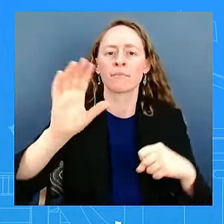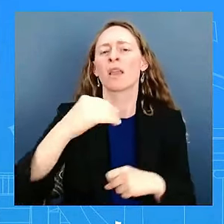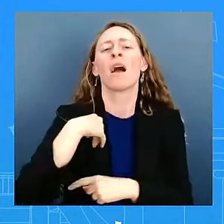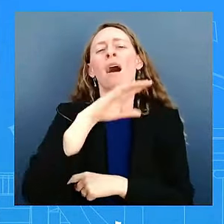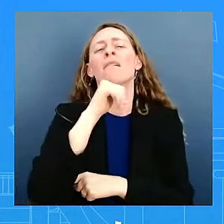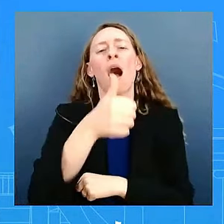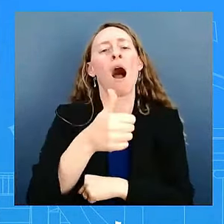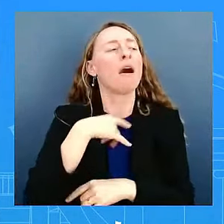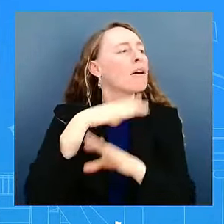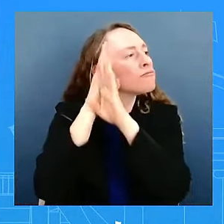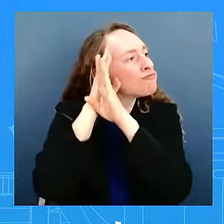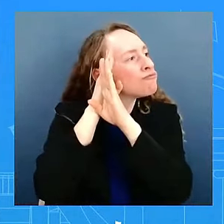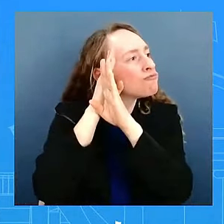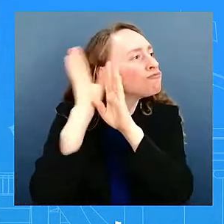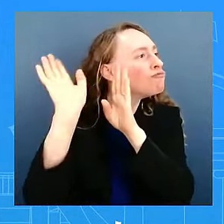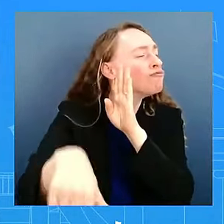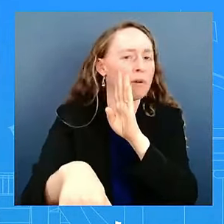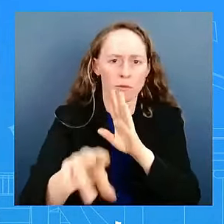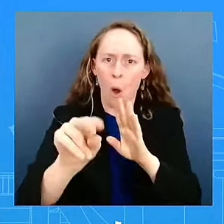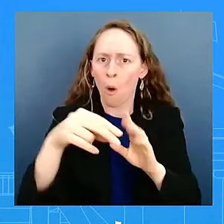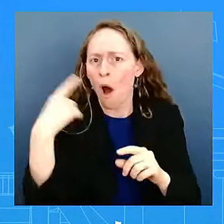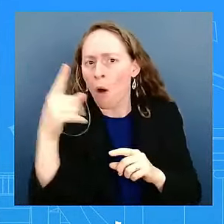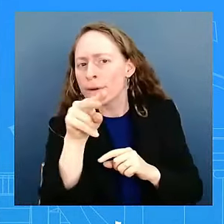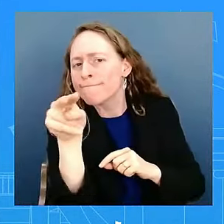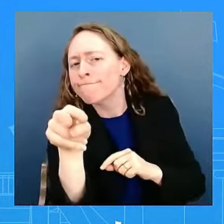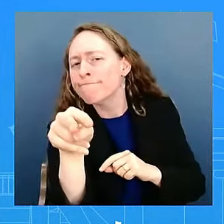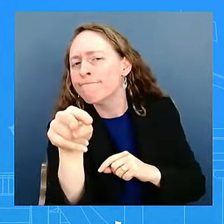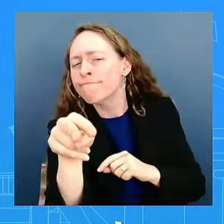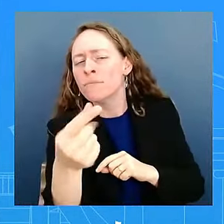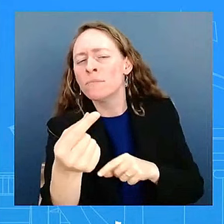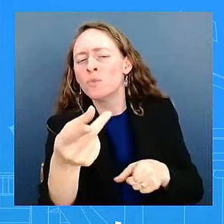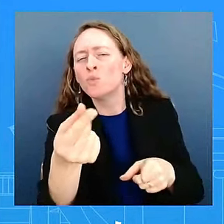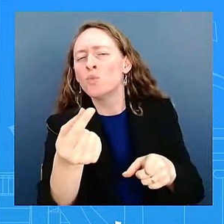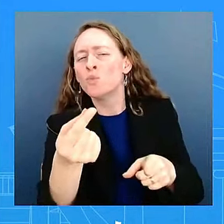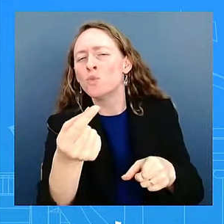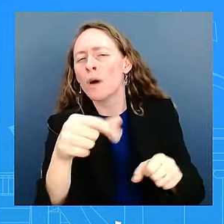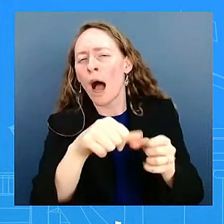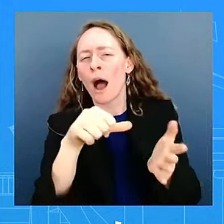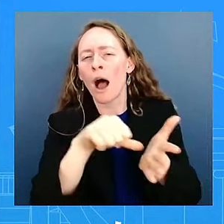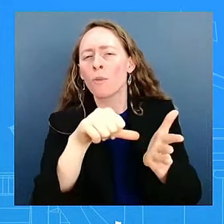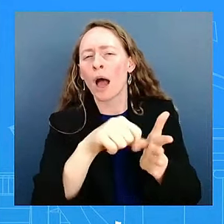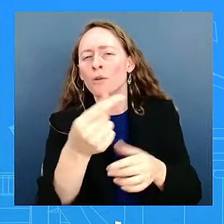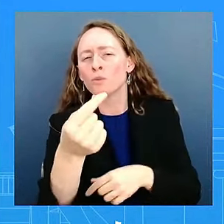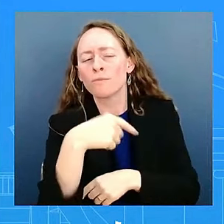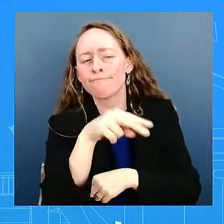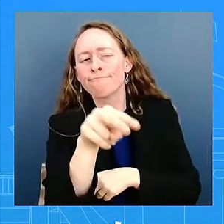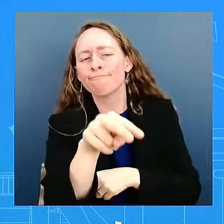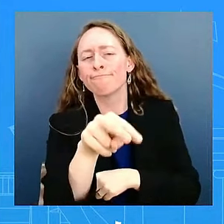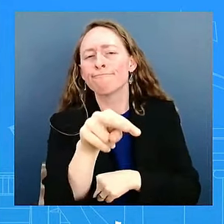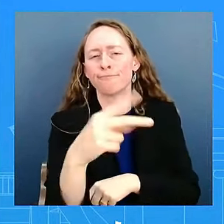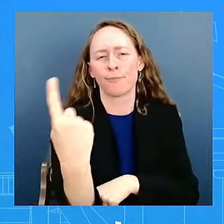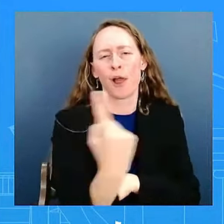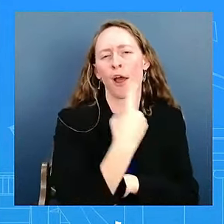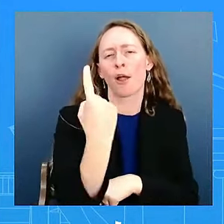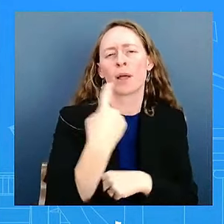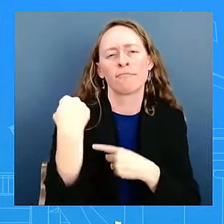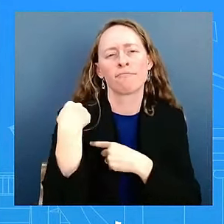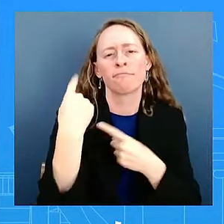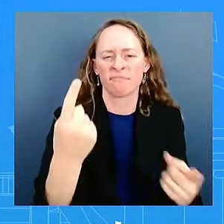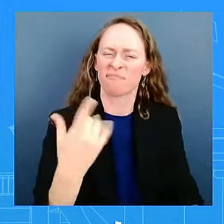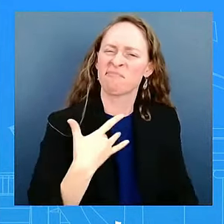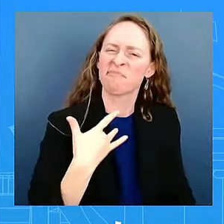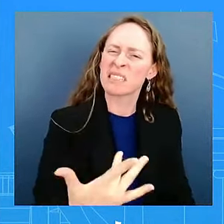their capability of doing in the region. It's not like we've demonstrated an unwillingness to defend Israel